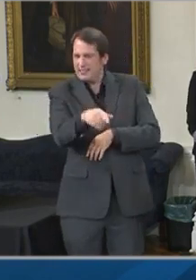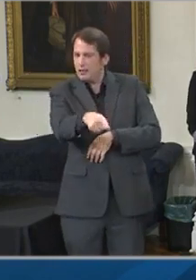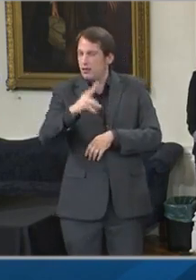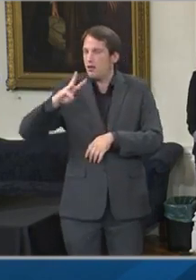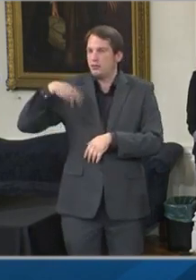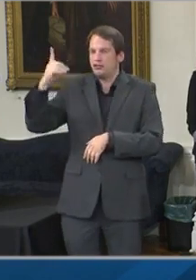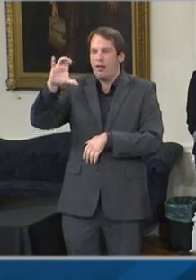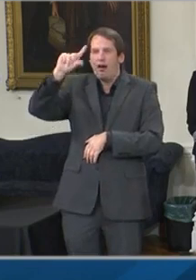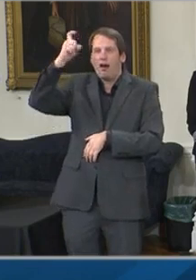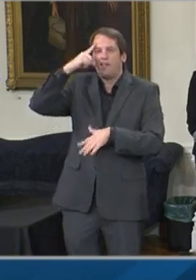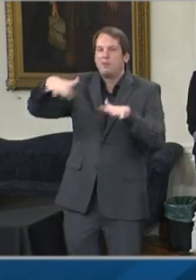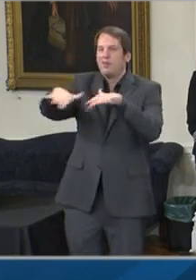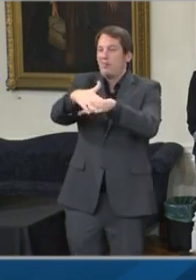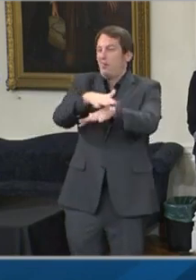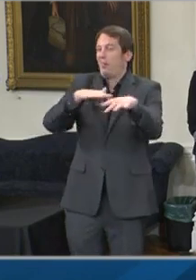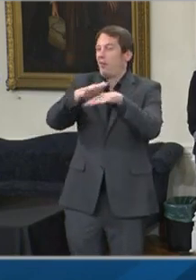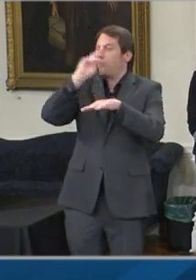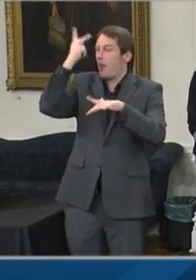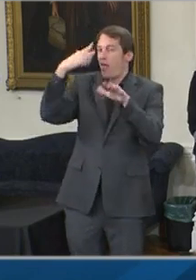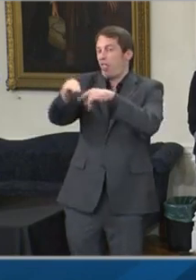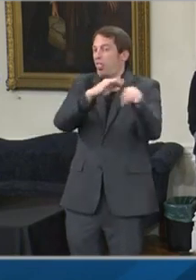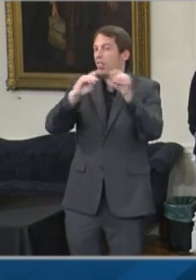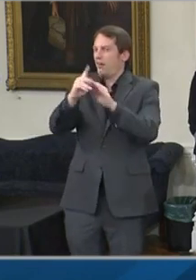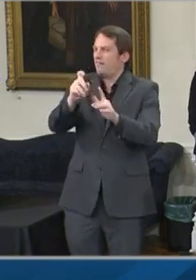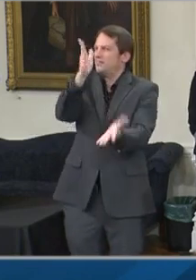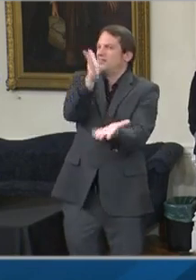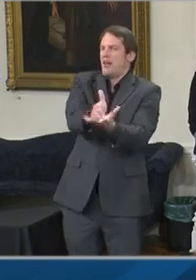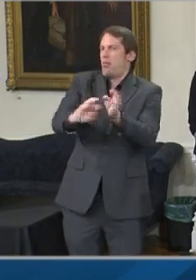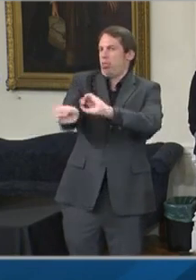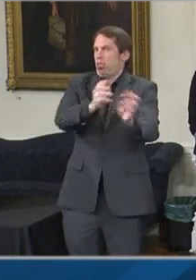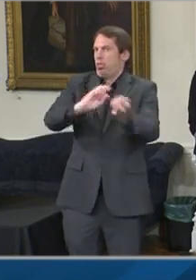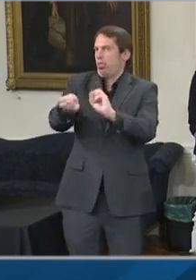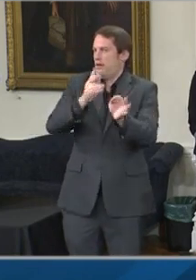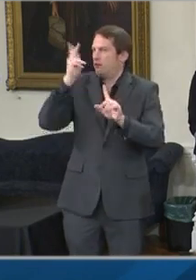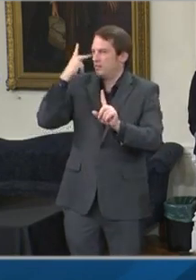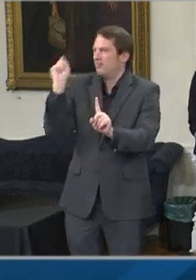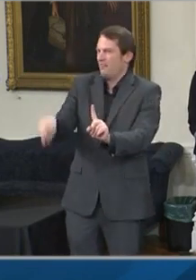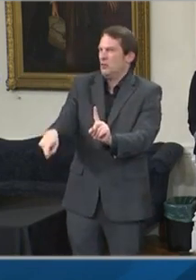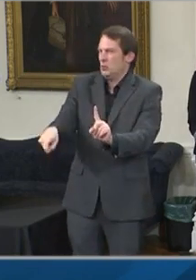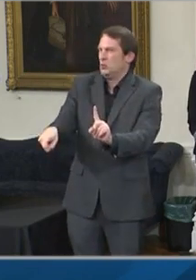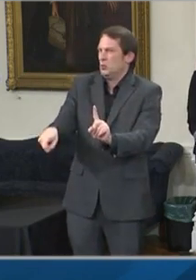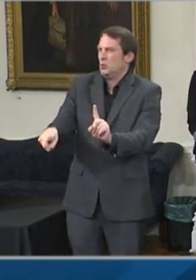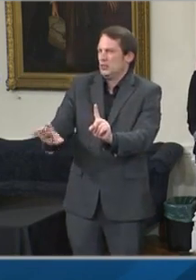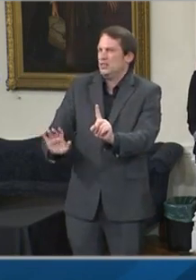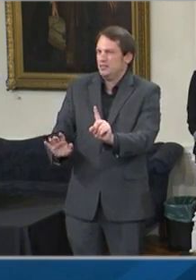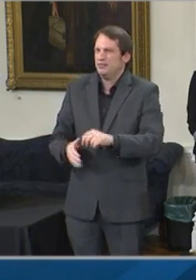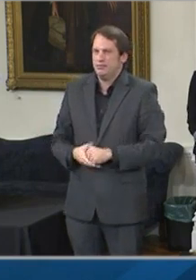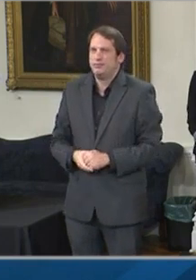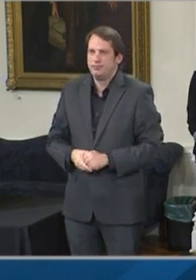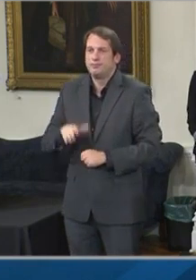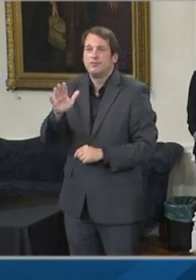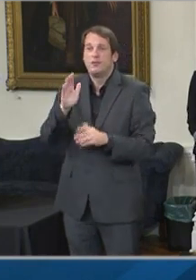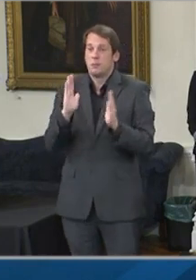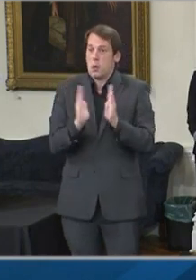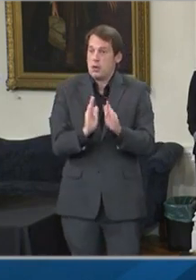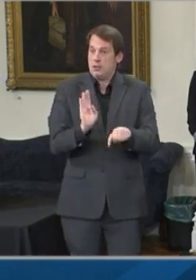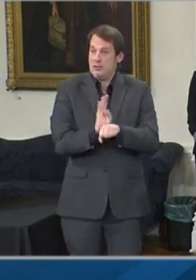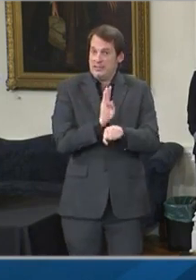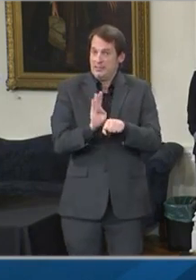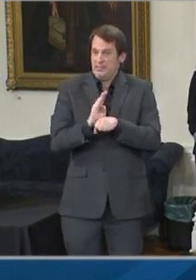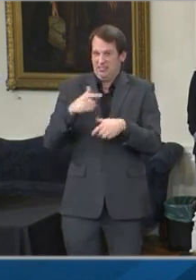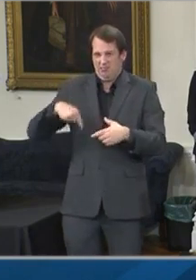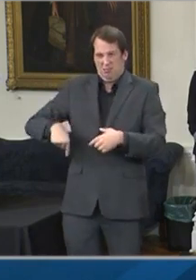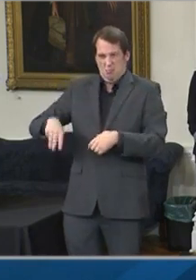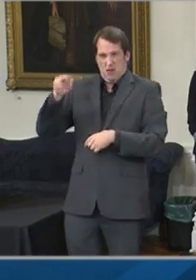done for the American people. Our small business community and our struggling Marylanders who depend